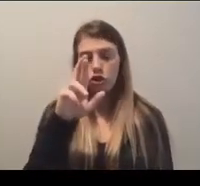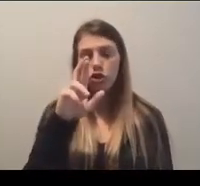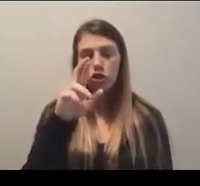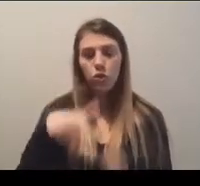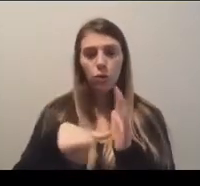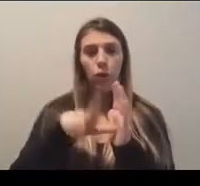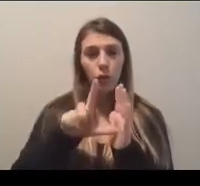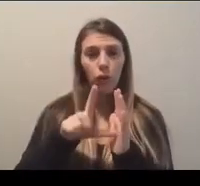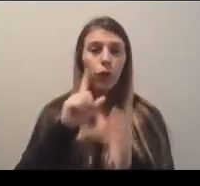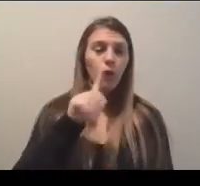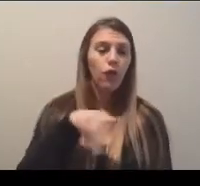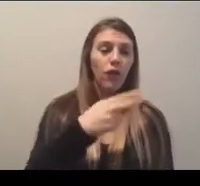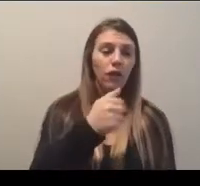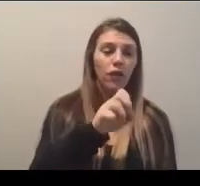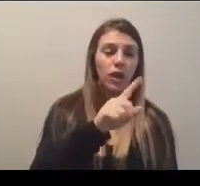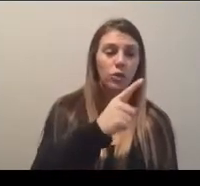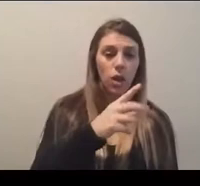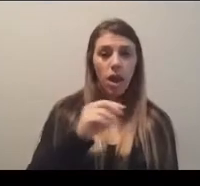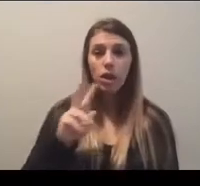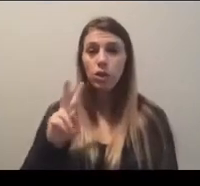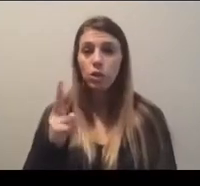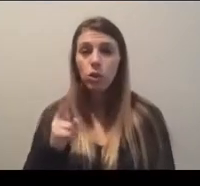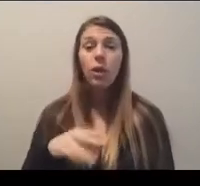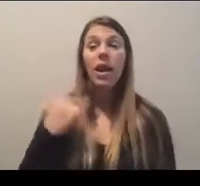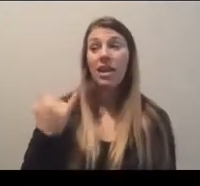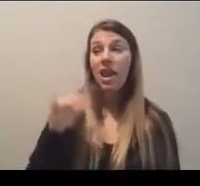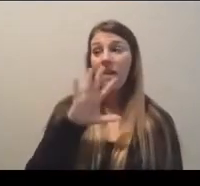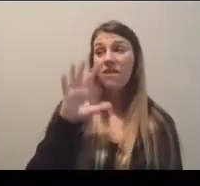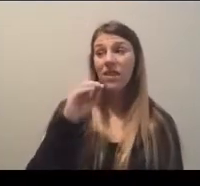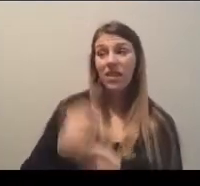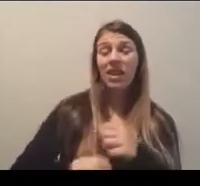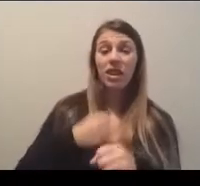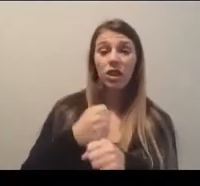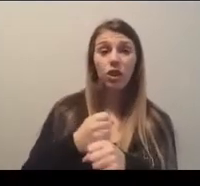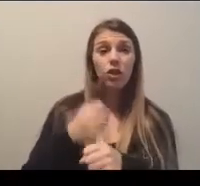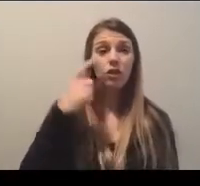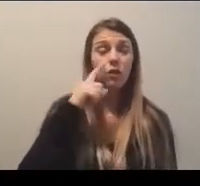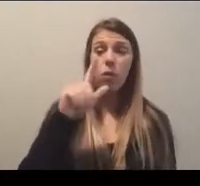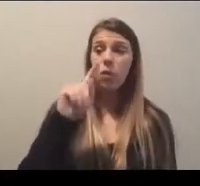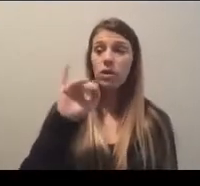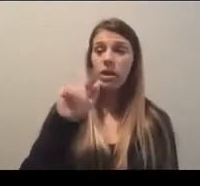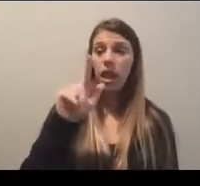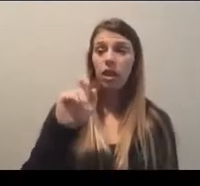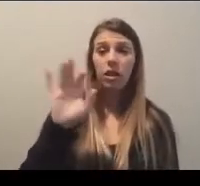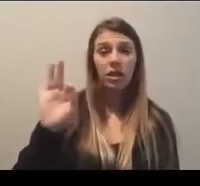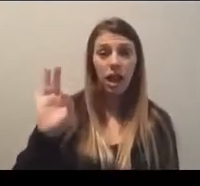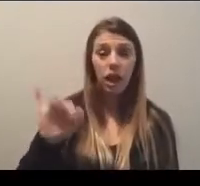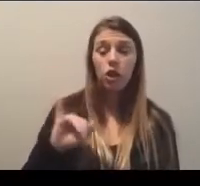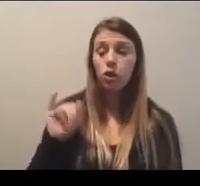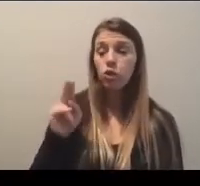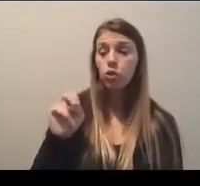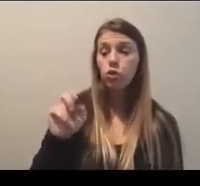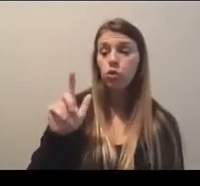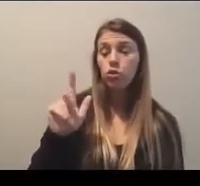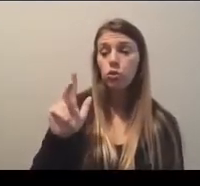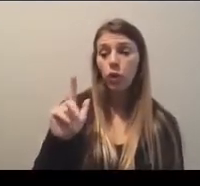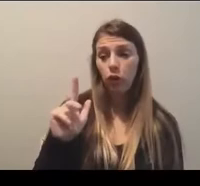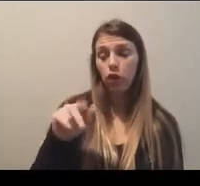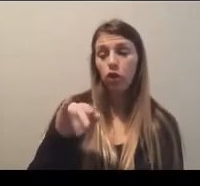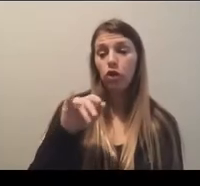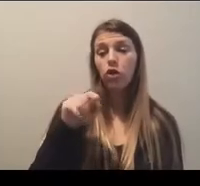and as we approach the 50th anniversary of Title IX. June 23, 2022